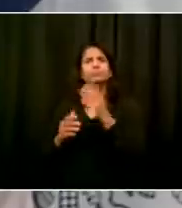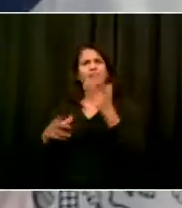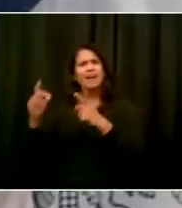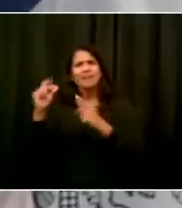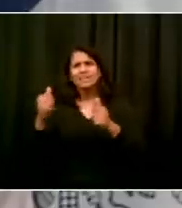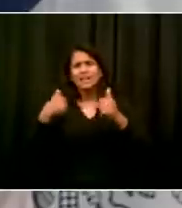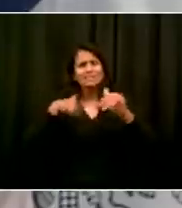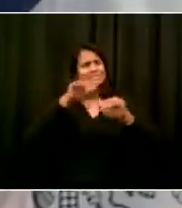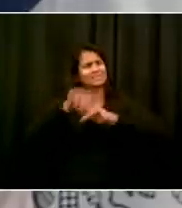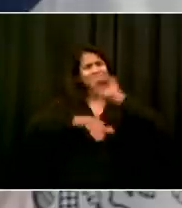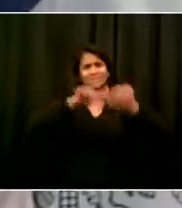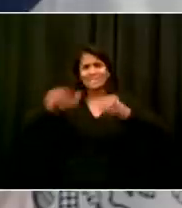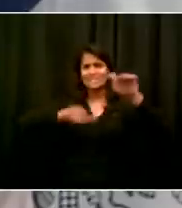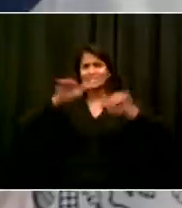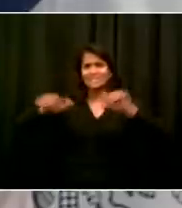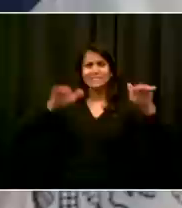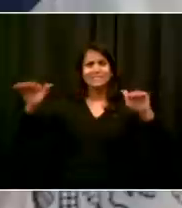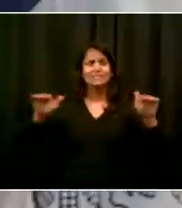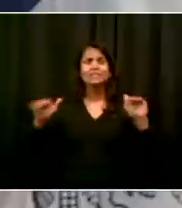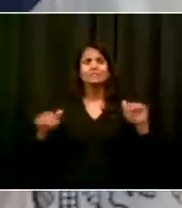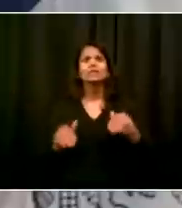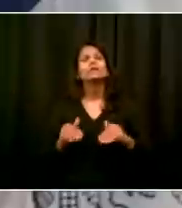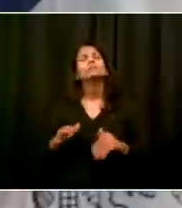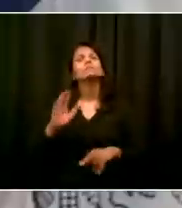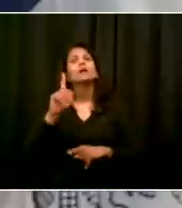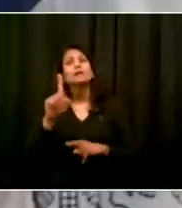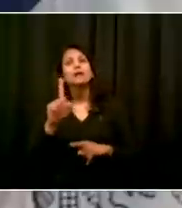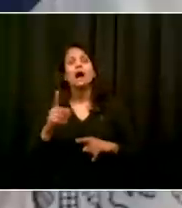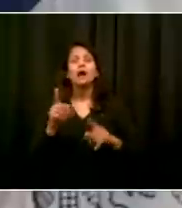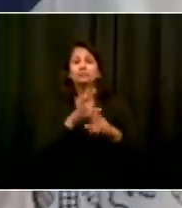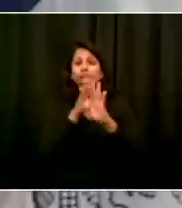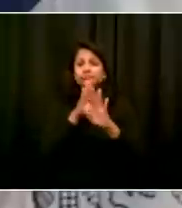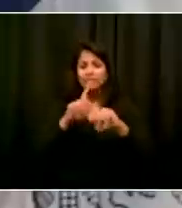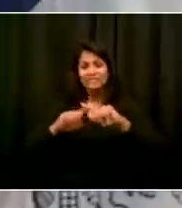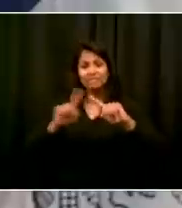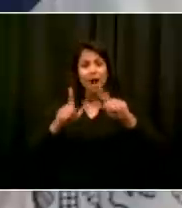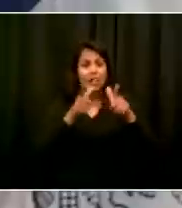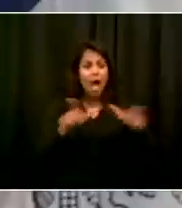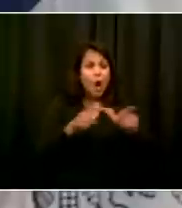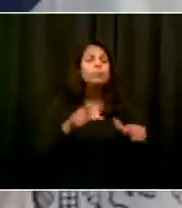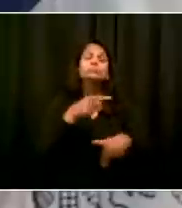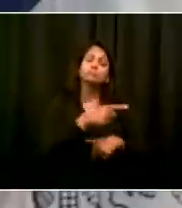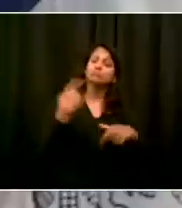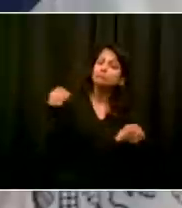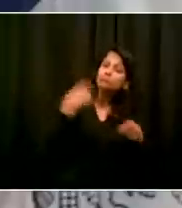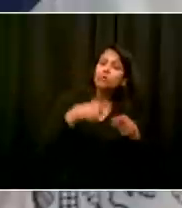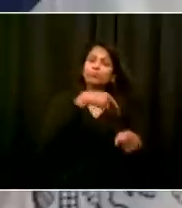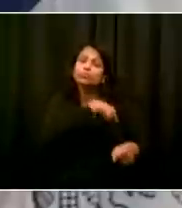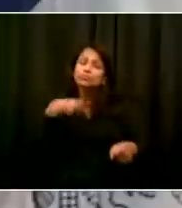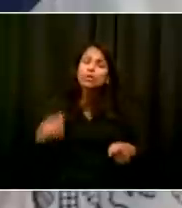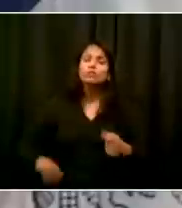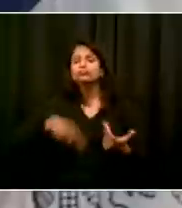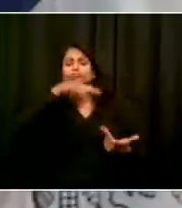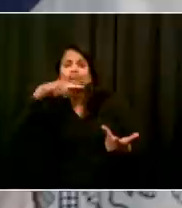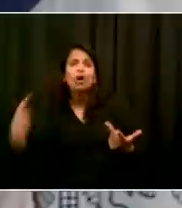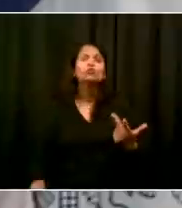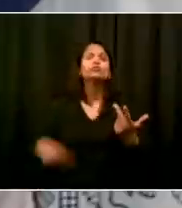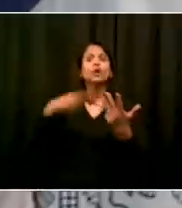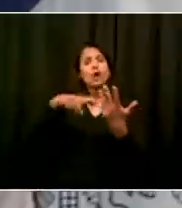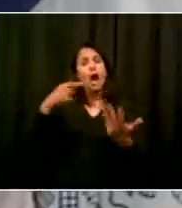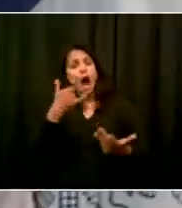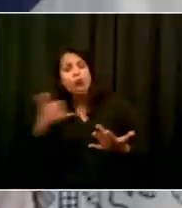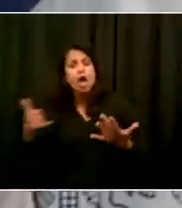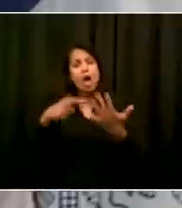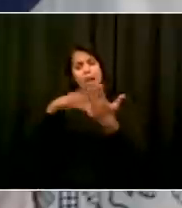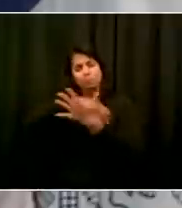people know how important it is to get tested, how important it is to wear masks and socially distance. We have robocalls being made, we have sound